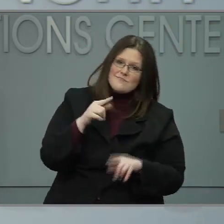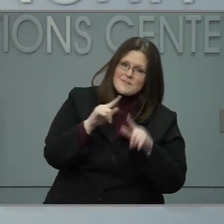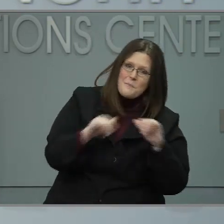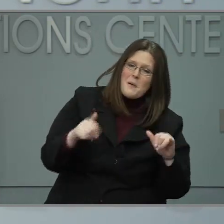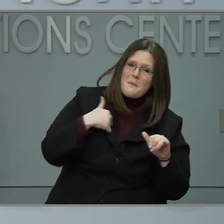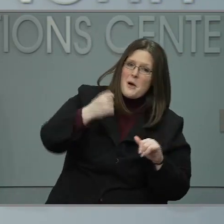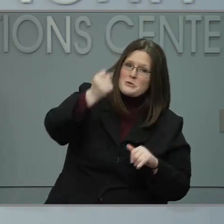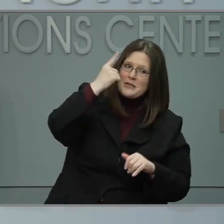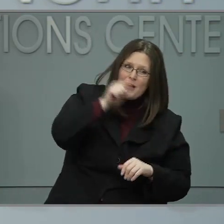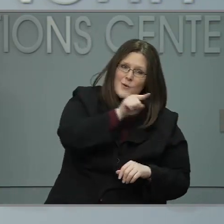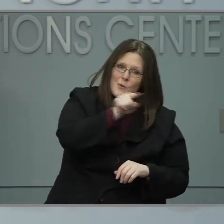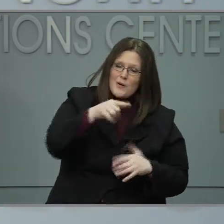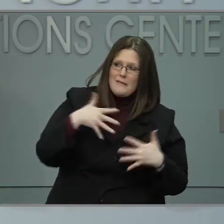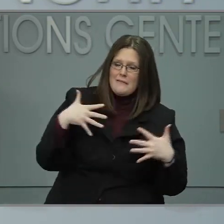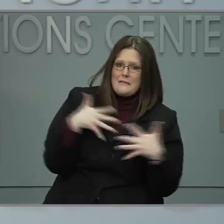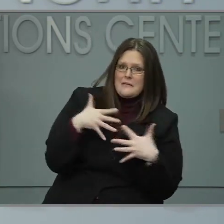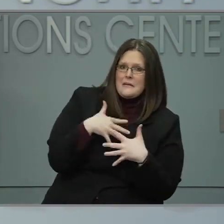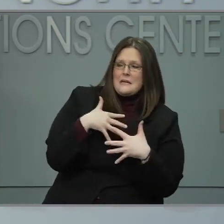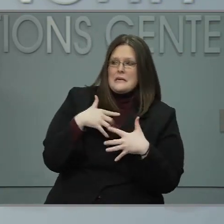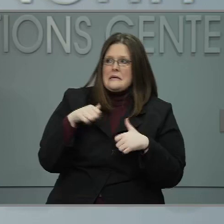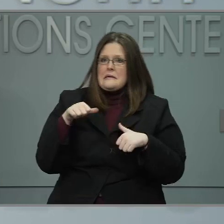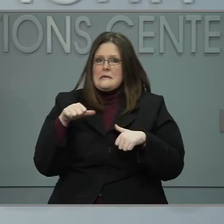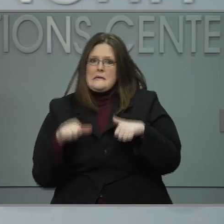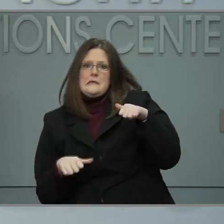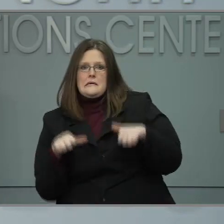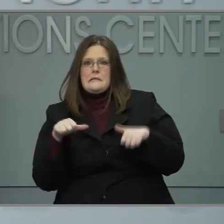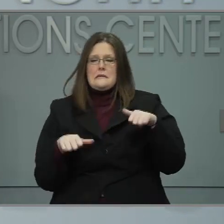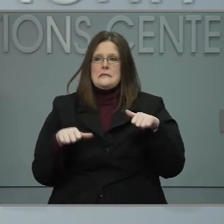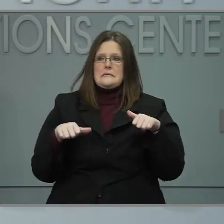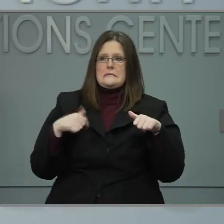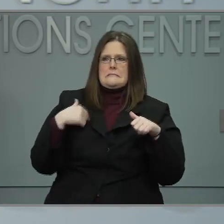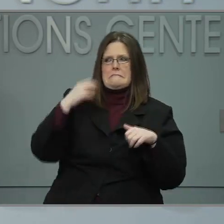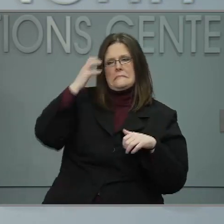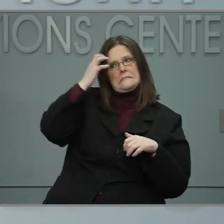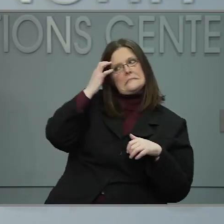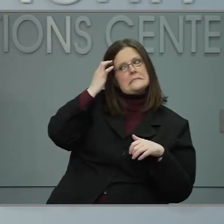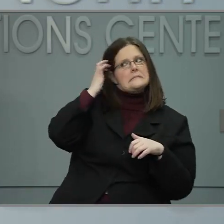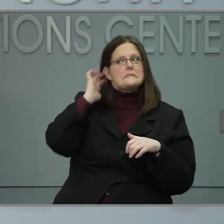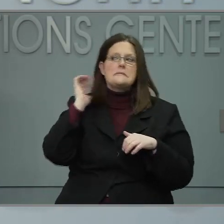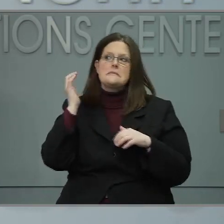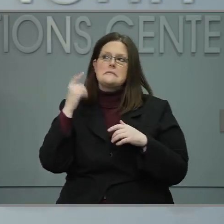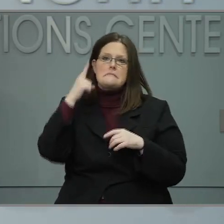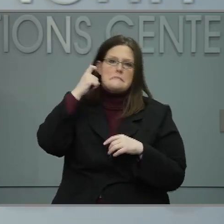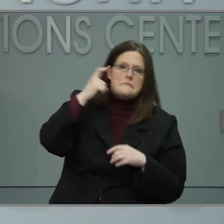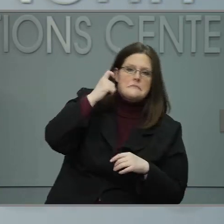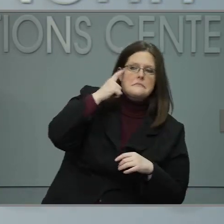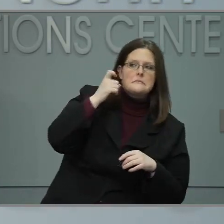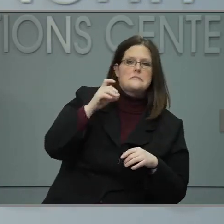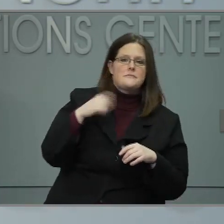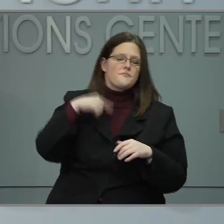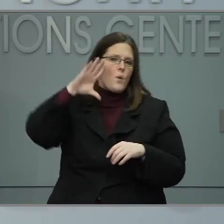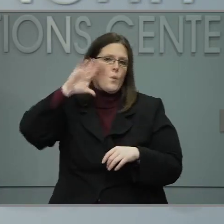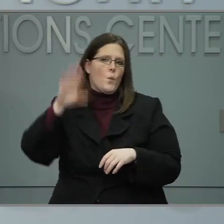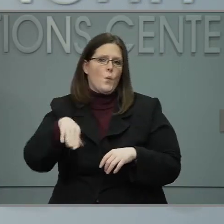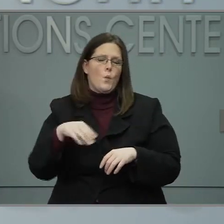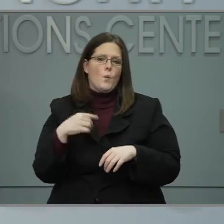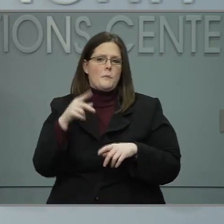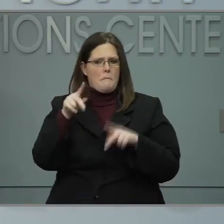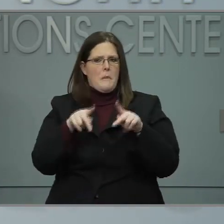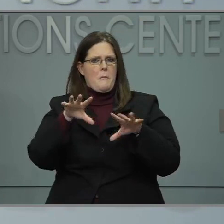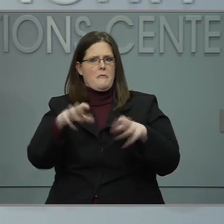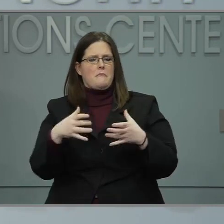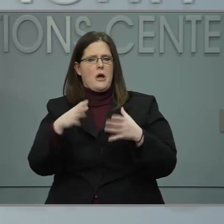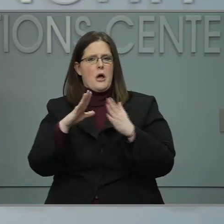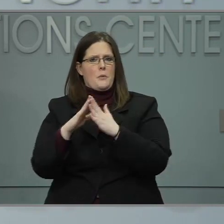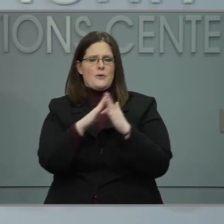doubts, the concerns that people of color have. My suggestion to you would be to